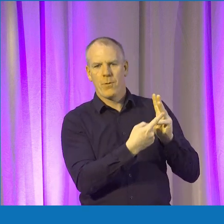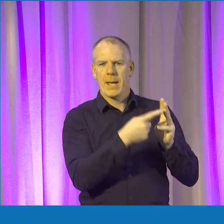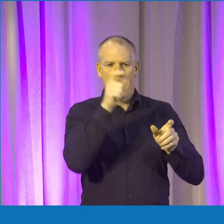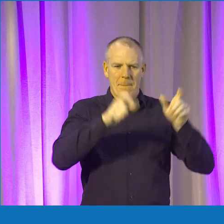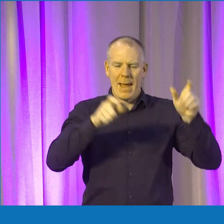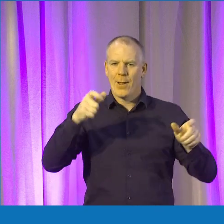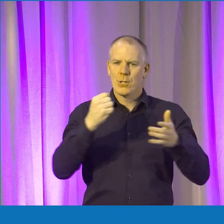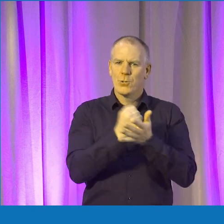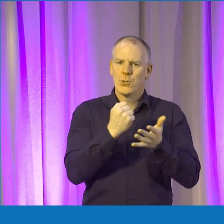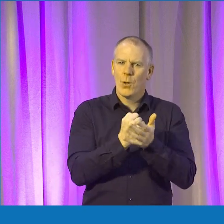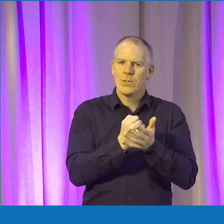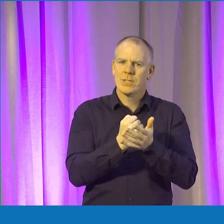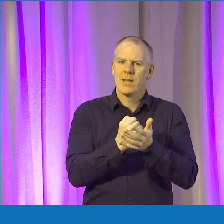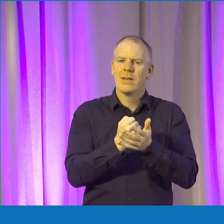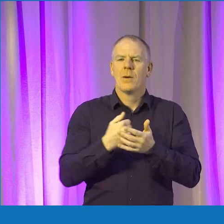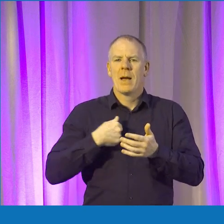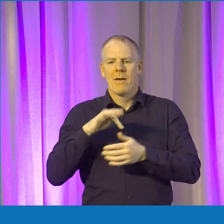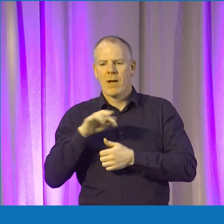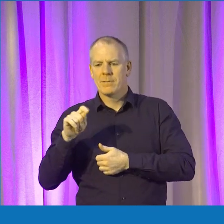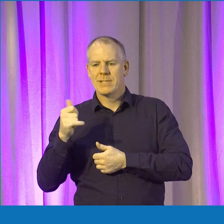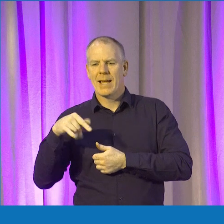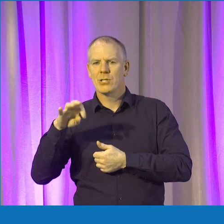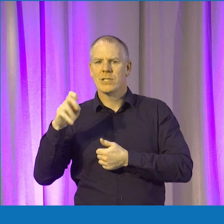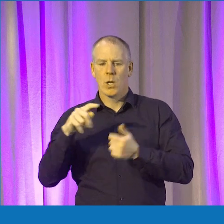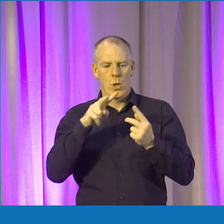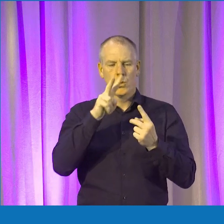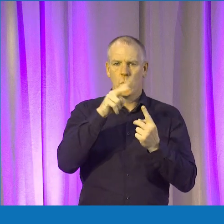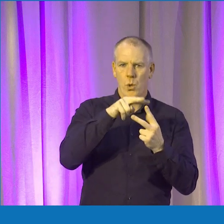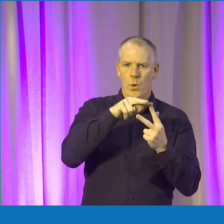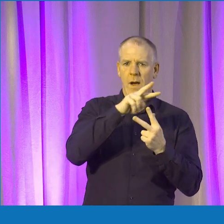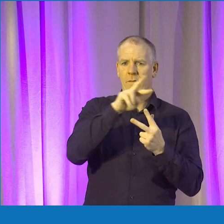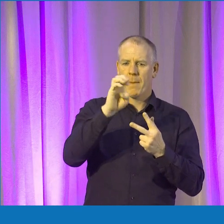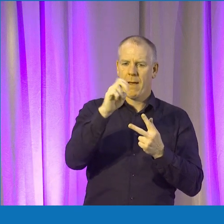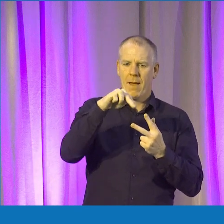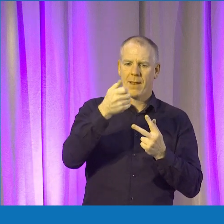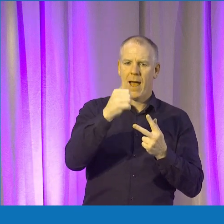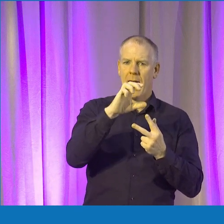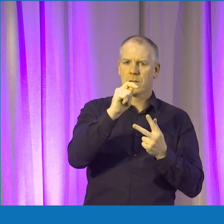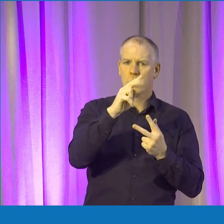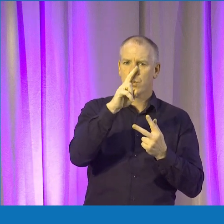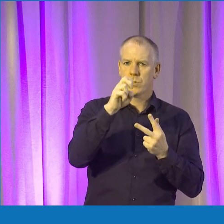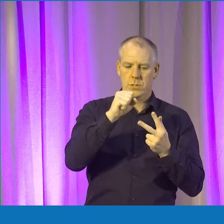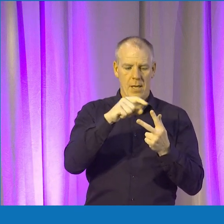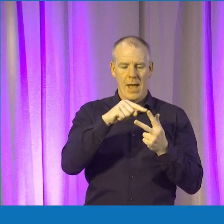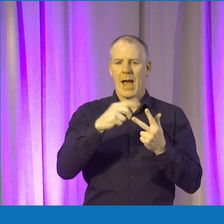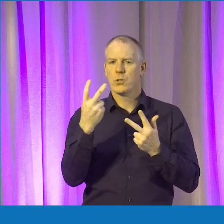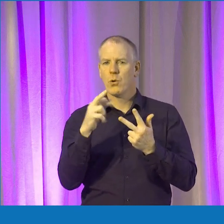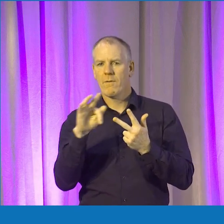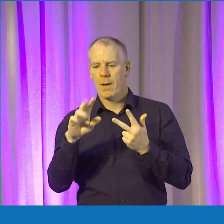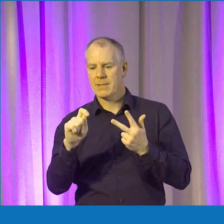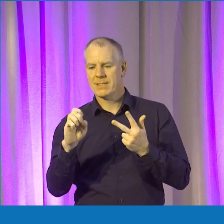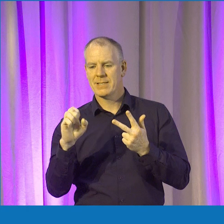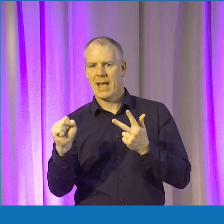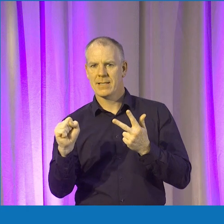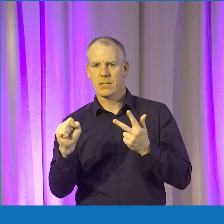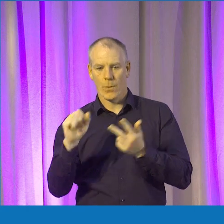at Trinity, I would say. We have myself from Tangent, as well as two people from Enactus and two people from TESS. So rather than giving them an intro, I'm going to go down the line